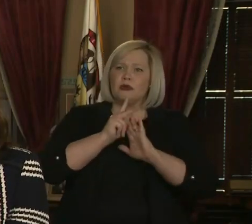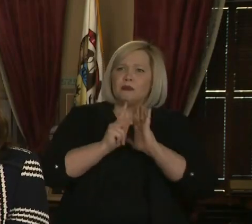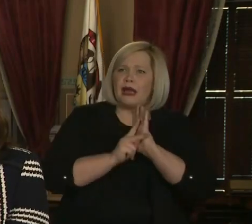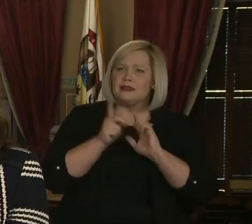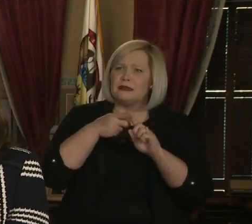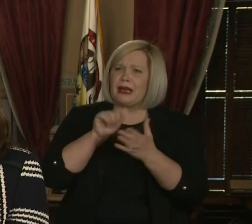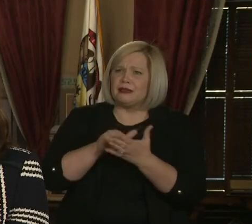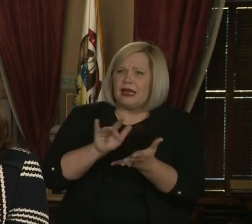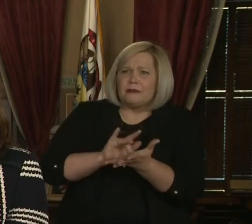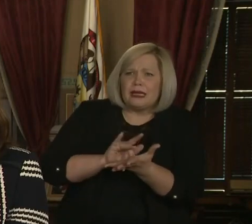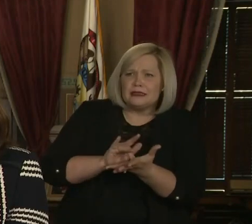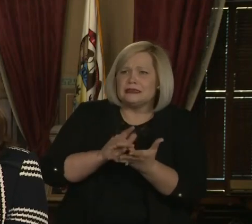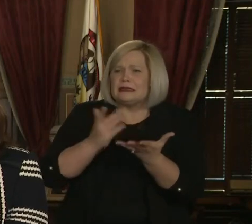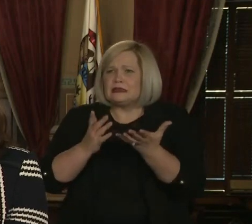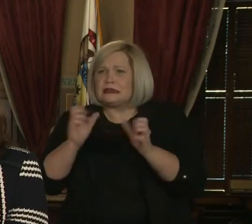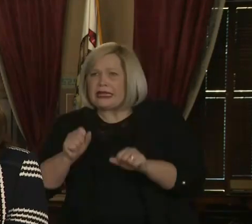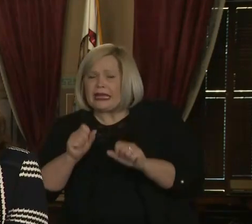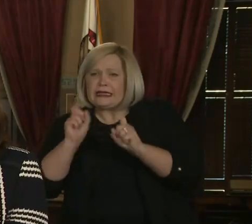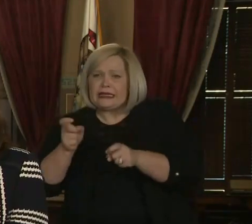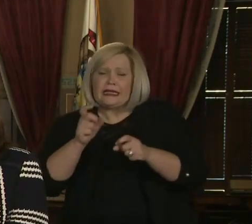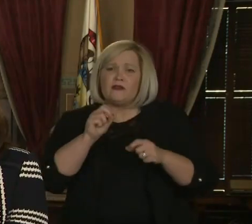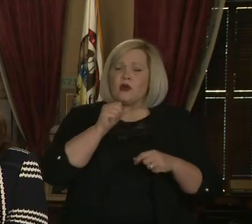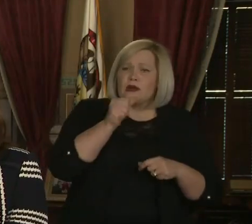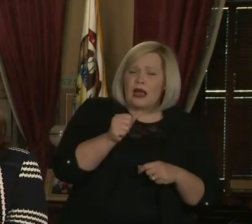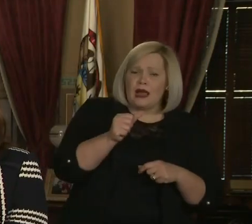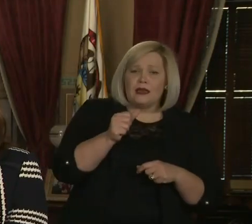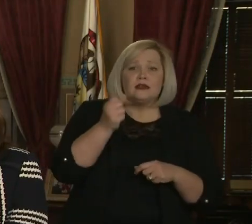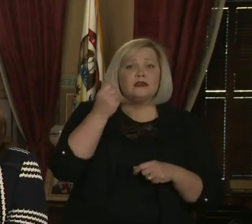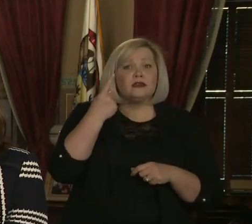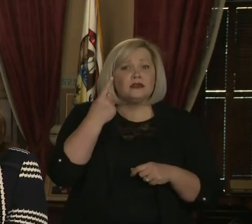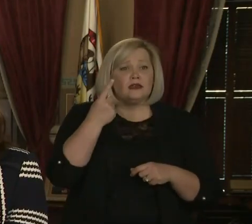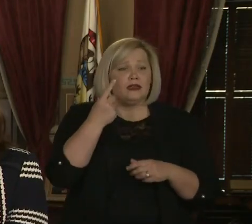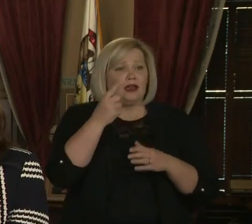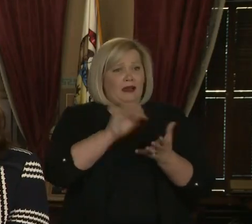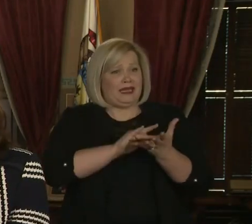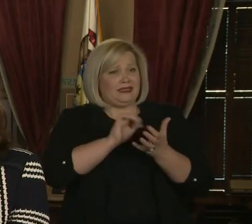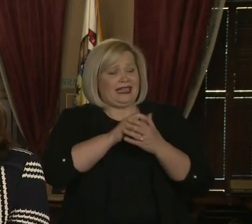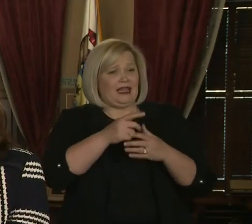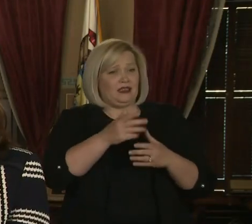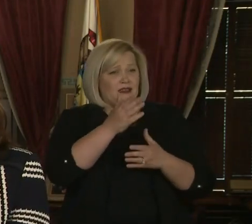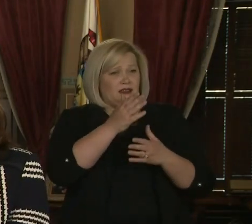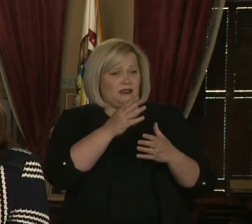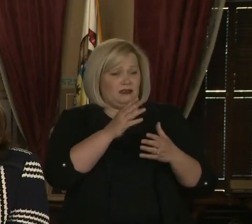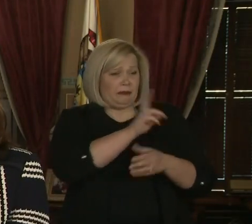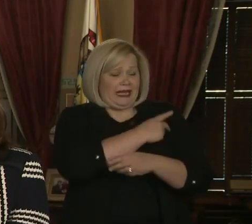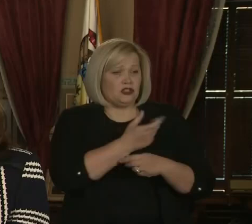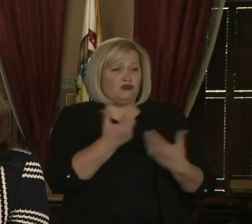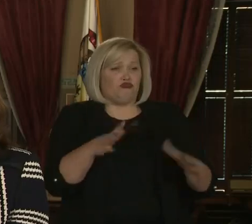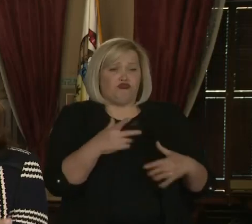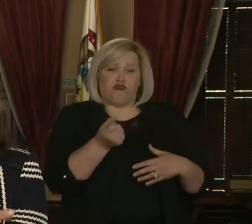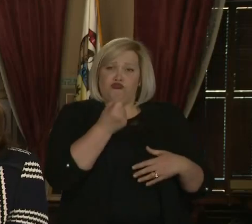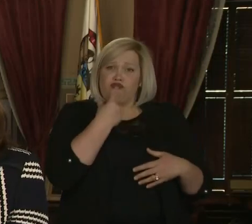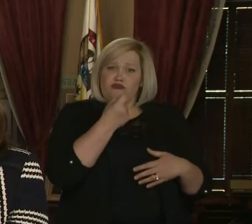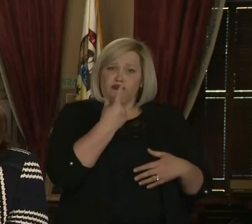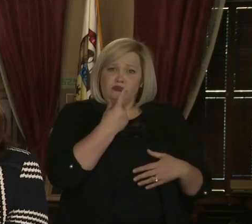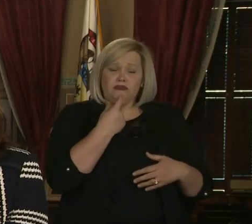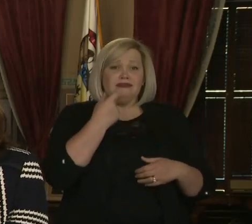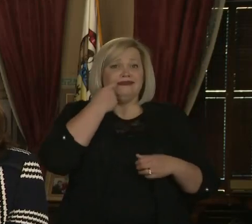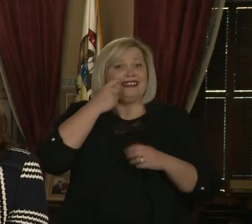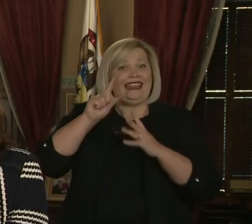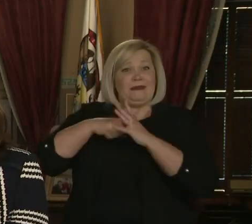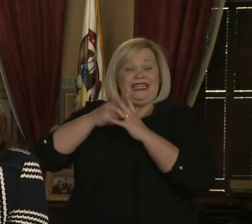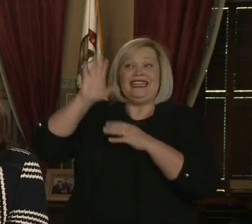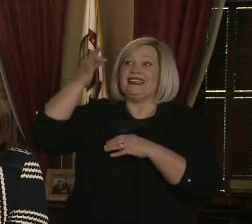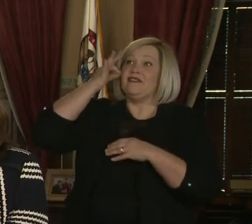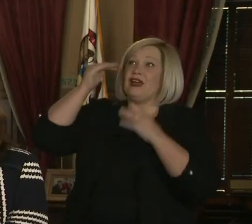to be, um, is a drug that is taken by patients currently. And the fear that, um, a pronouncement at the federal level